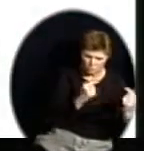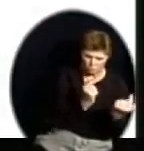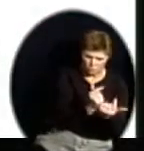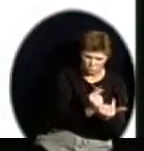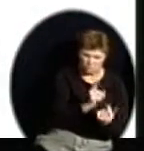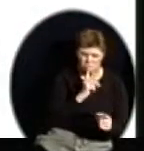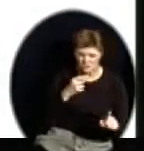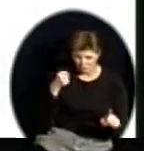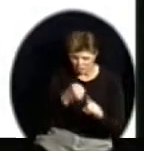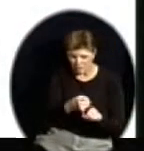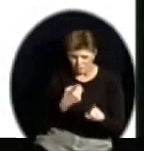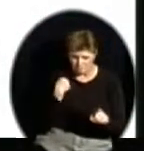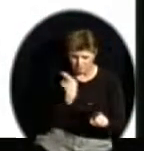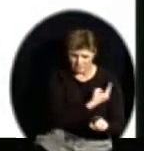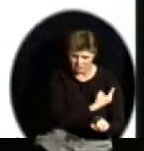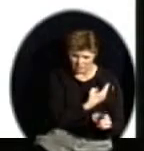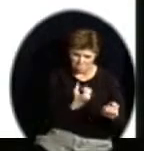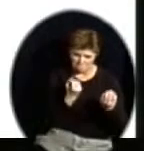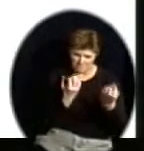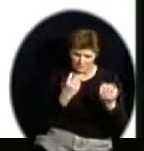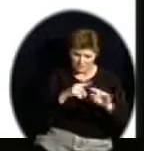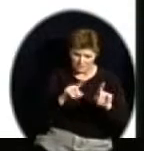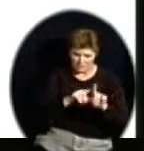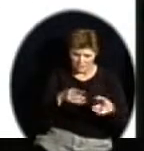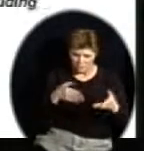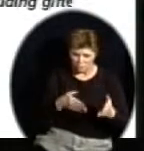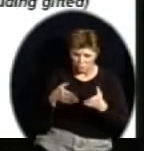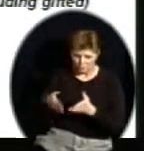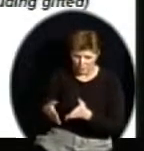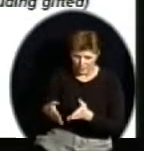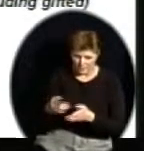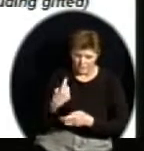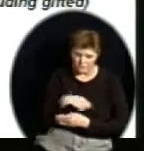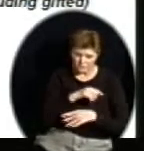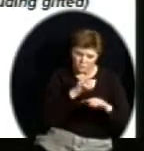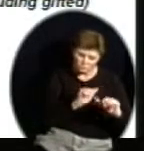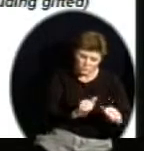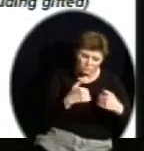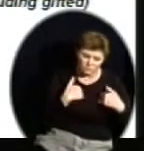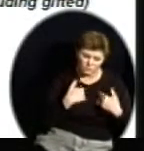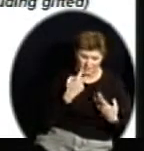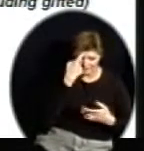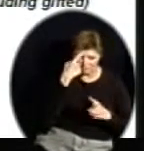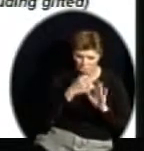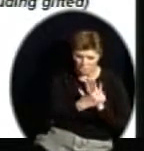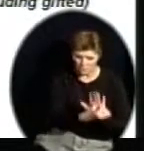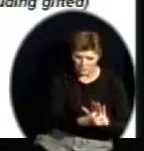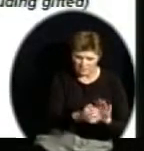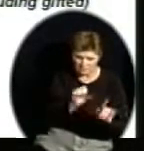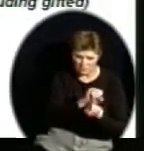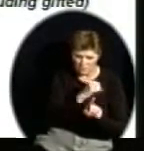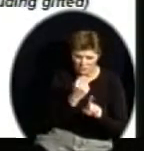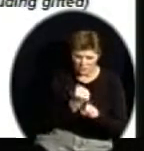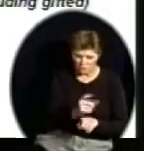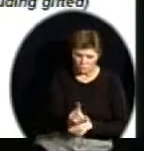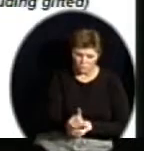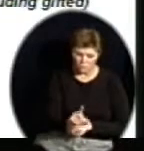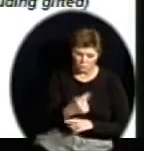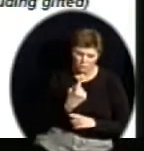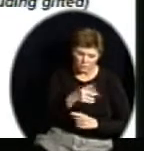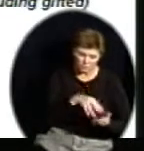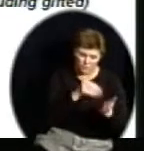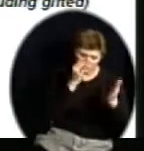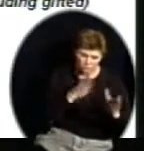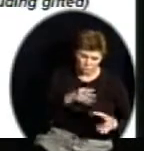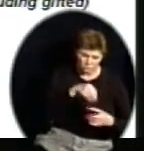ways because many of these students could be in multiple student groups. You could have a student in three of the different student groups. And we'll show you in